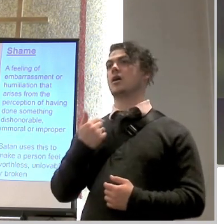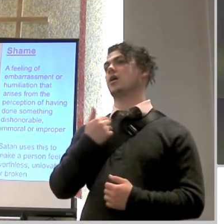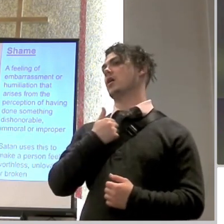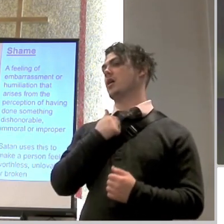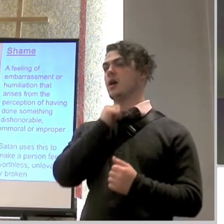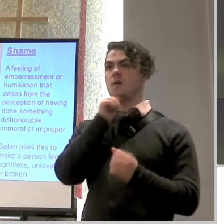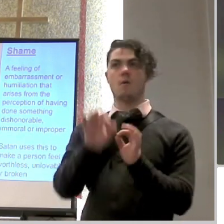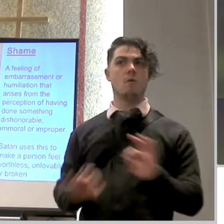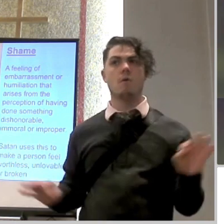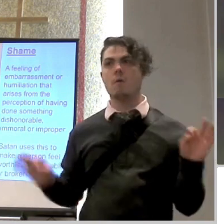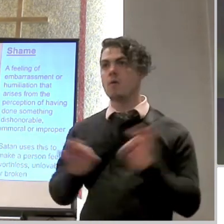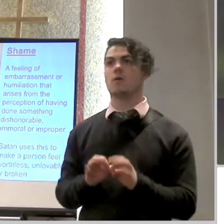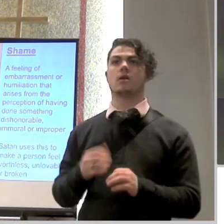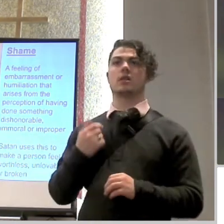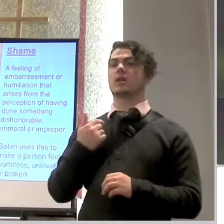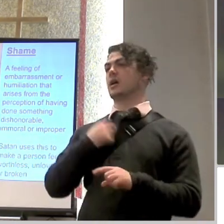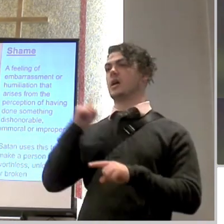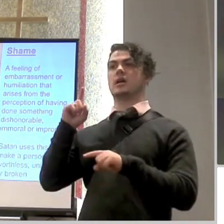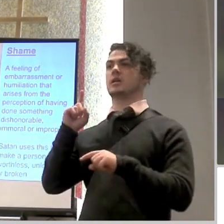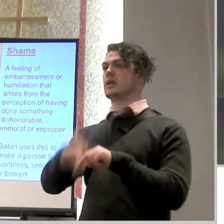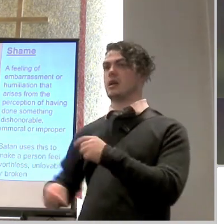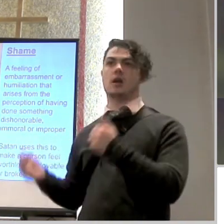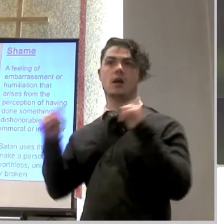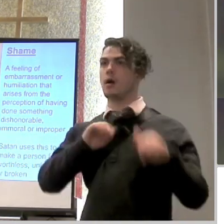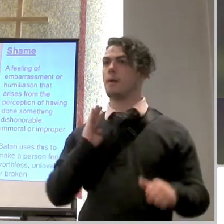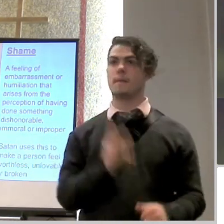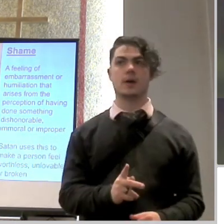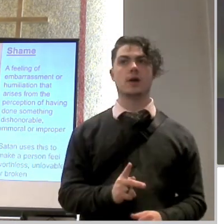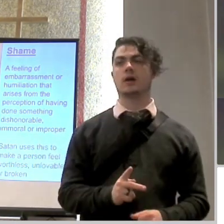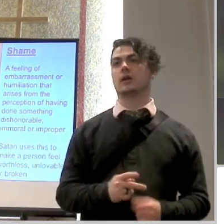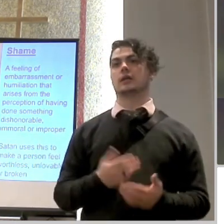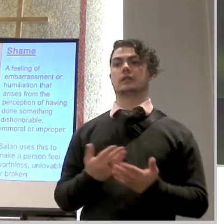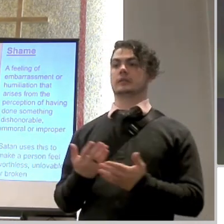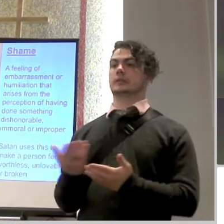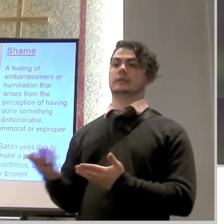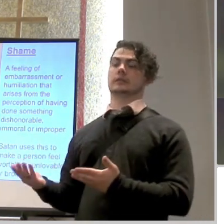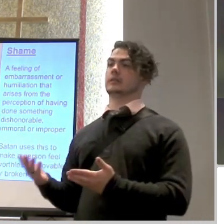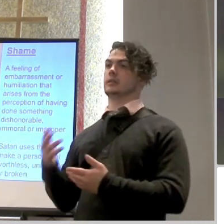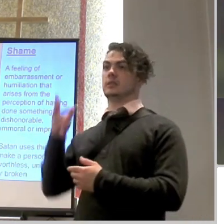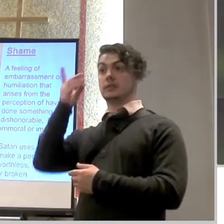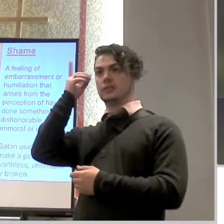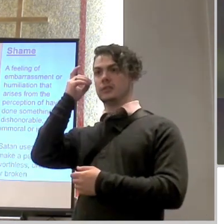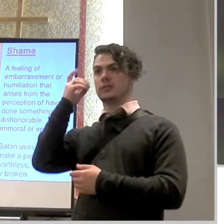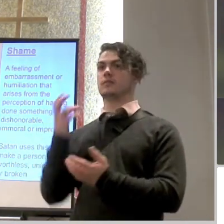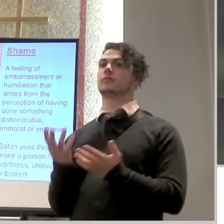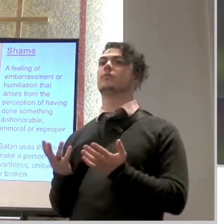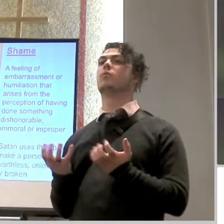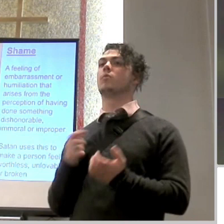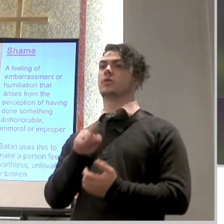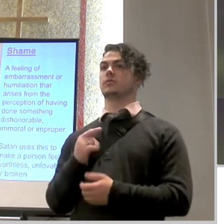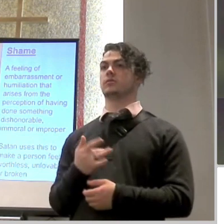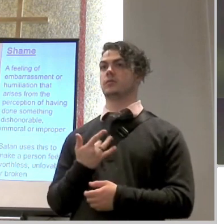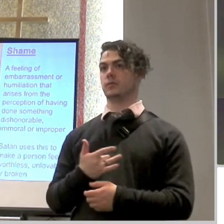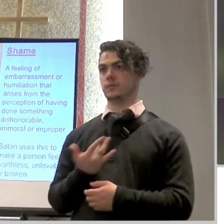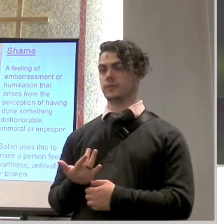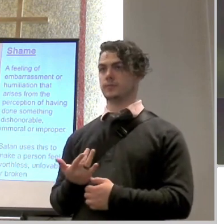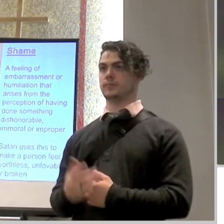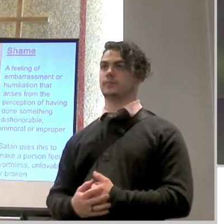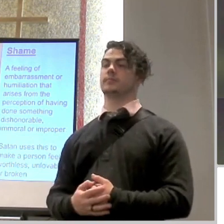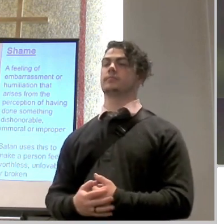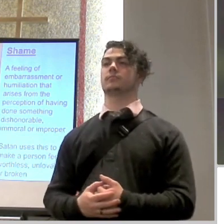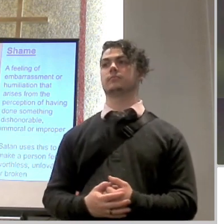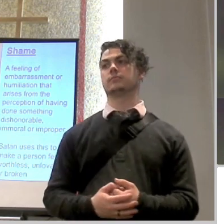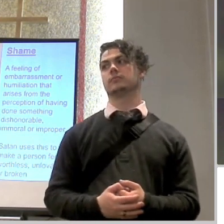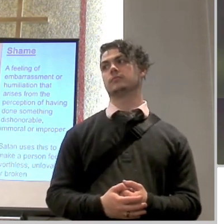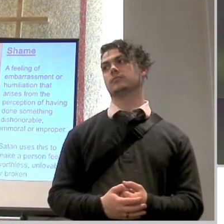but the spirit is there too prompting and guiding right and what i've noticed is that every time i go through any kind of transition right